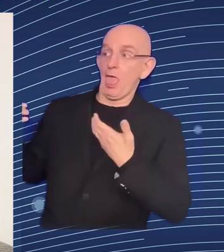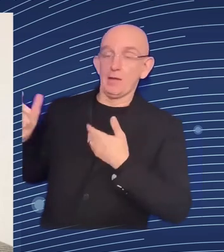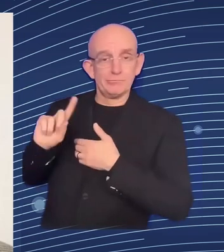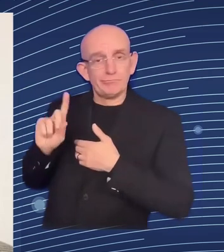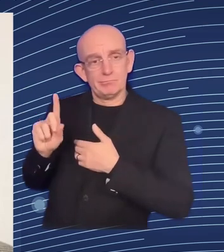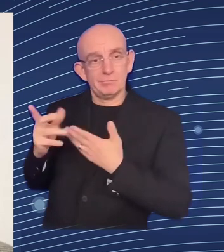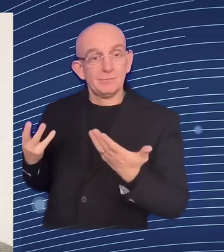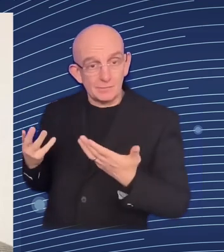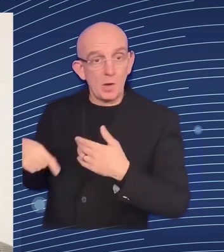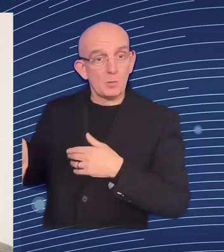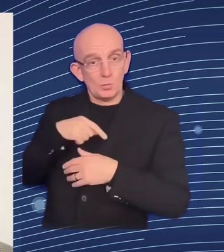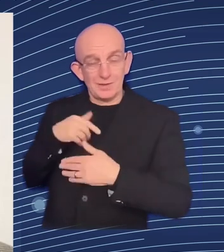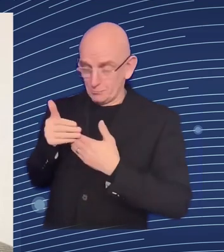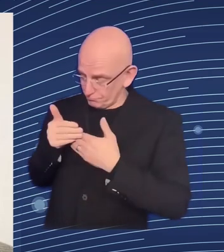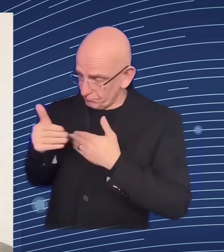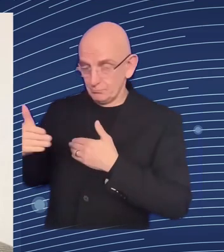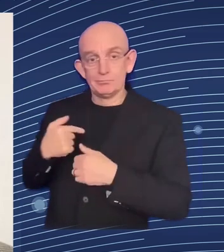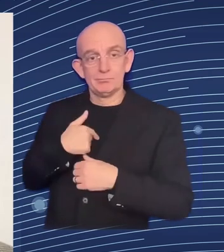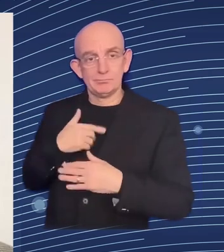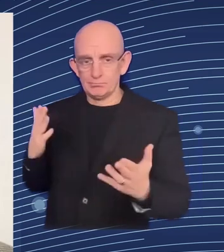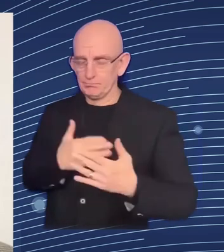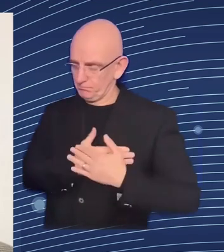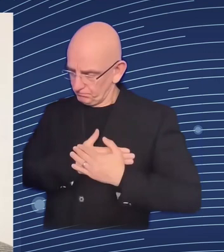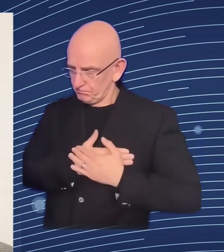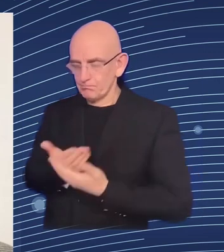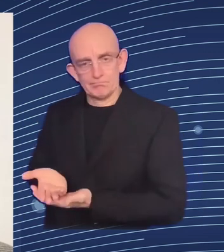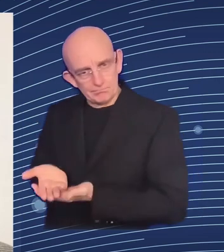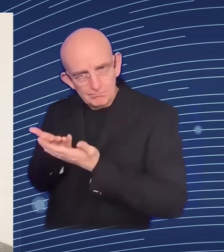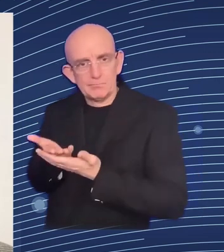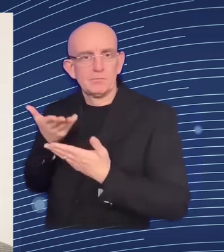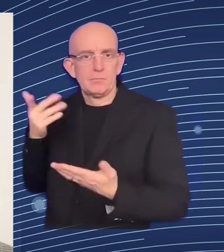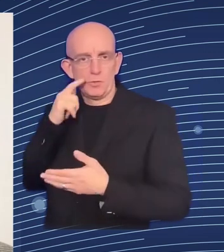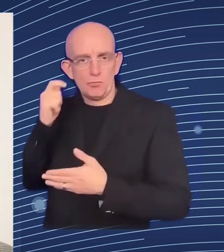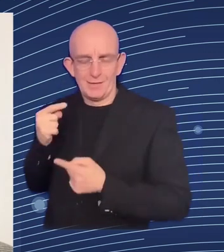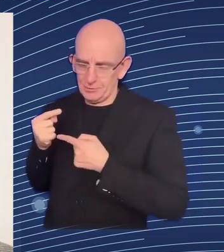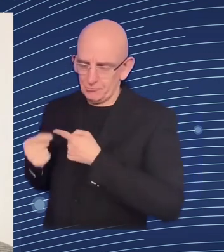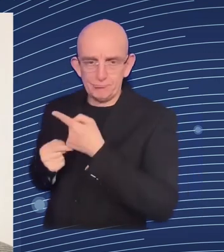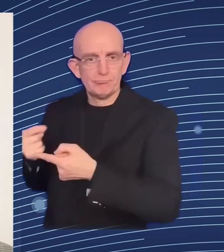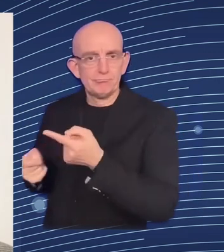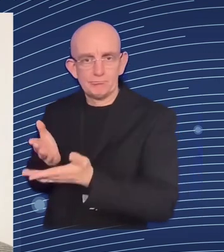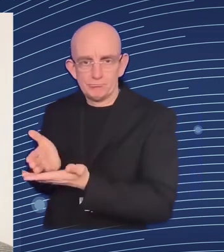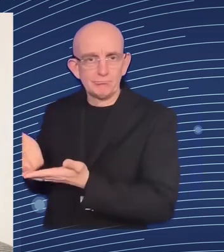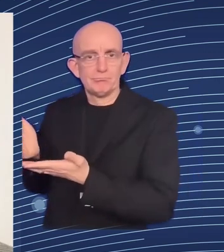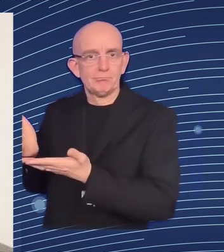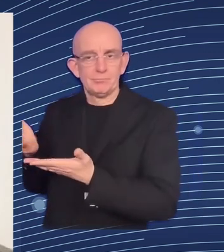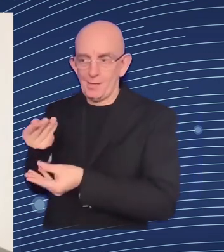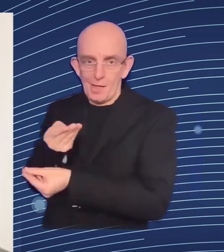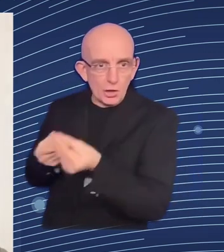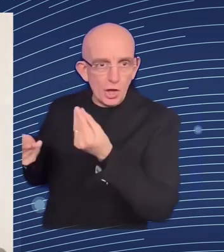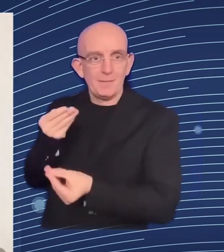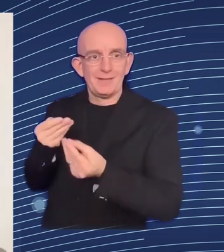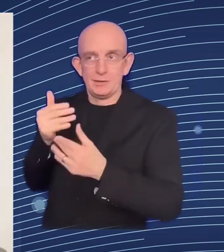its economy uh afloat and this is as i said not easy because